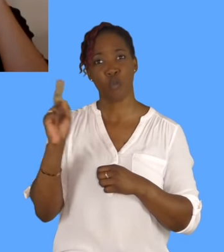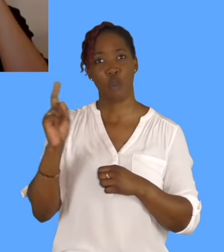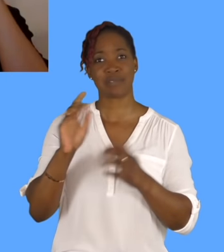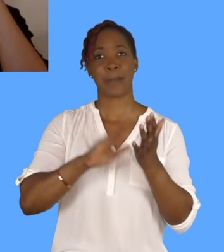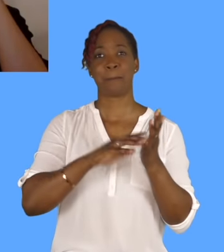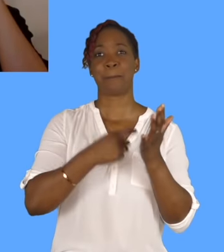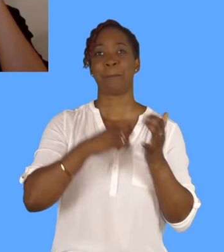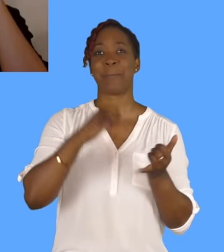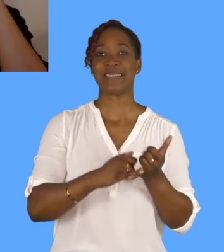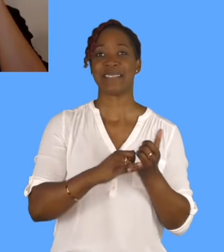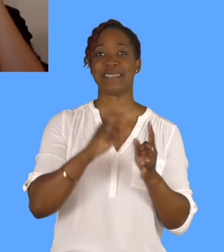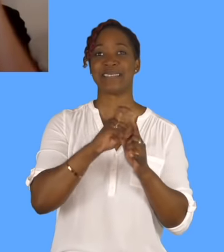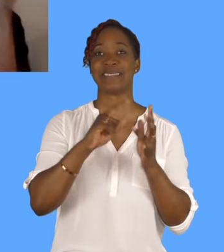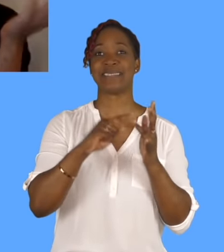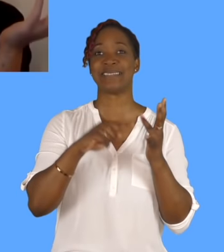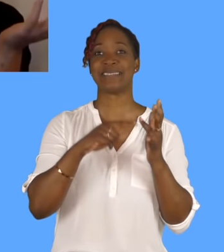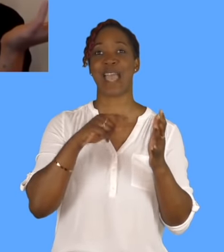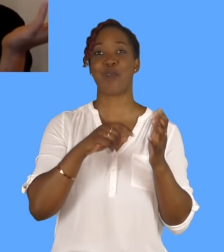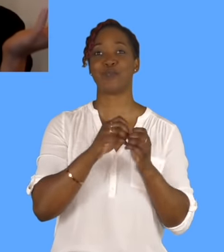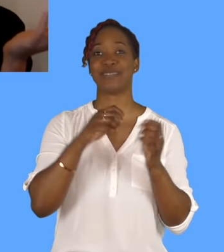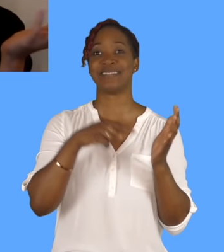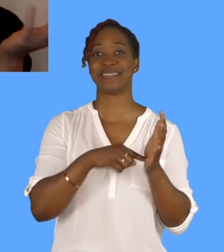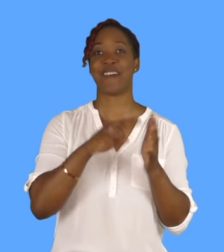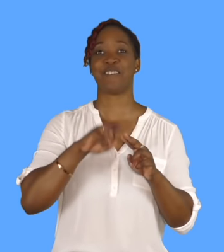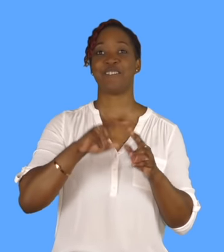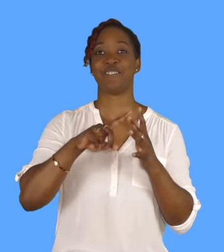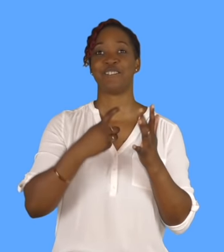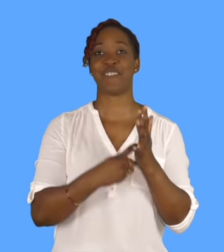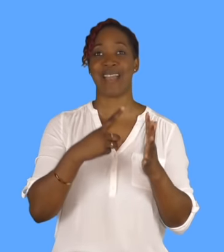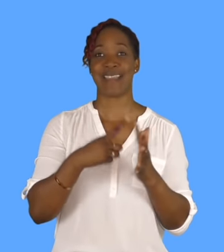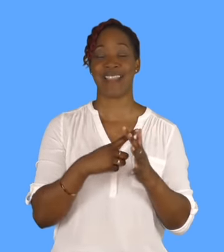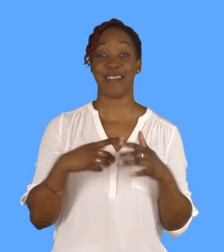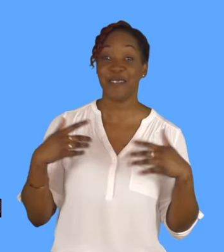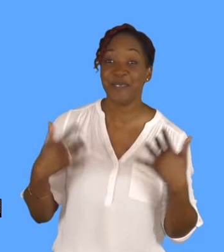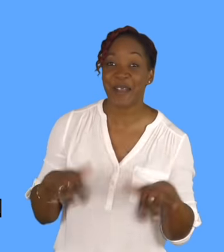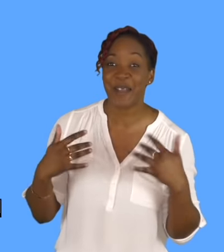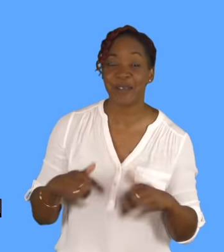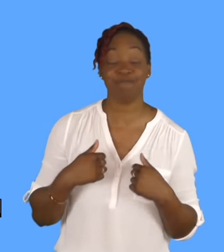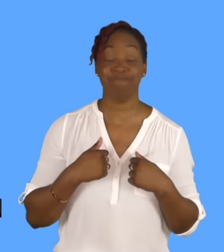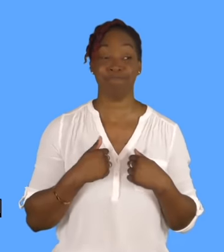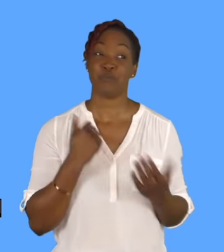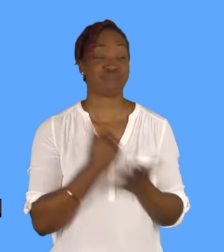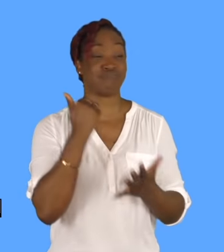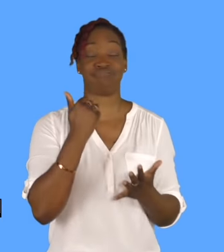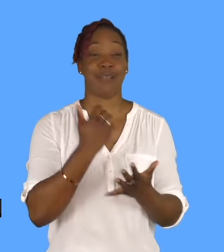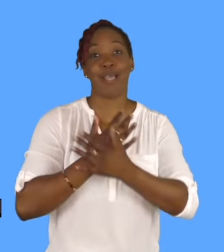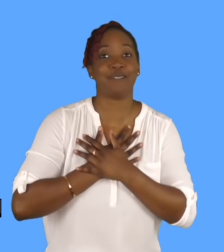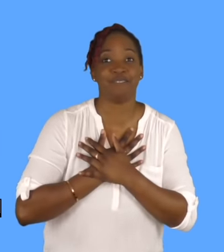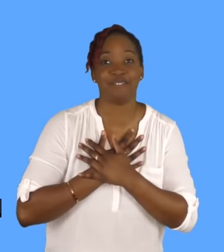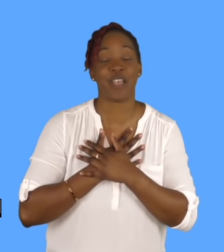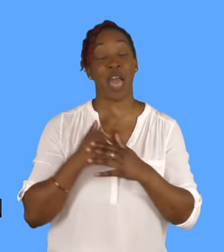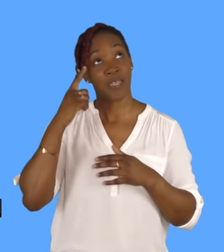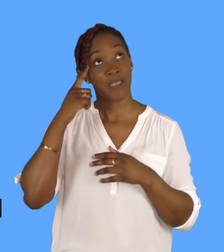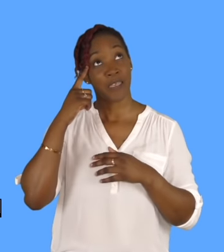It was amazing. I loved it. And, and I think the first, and then I started getting